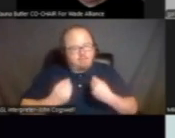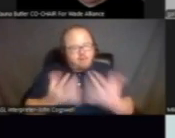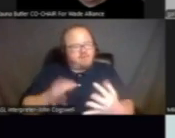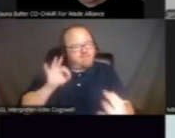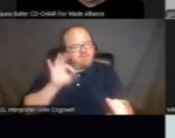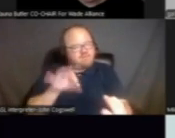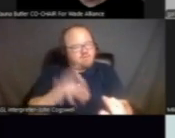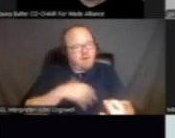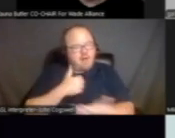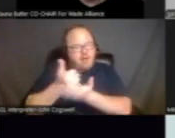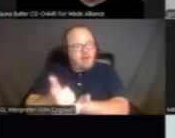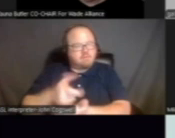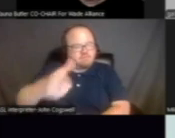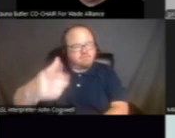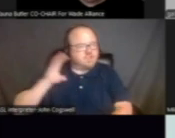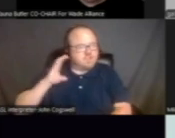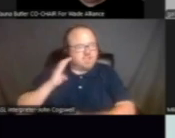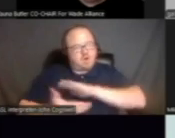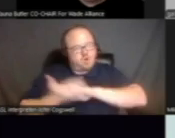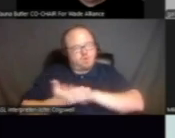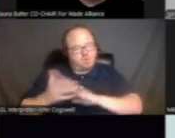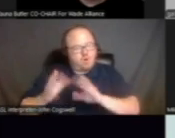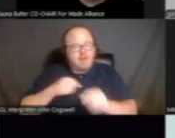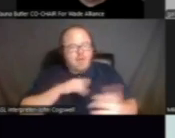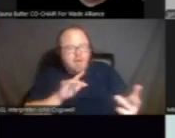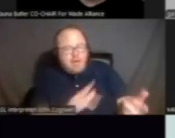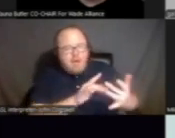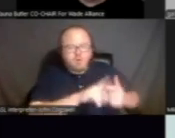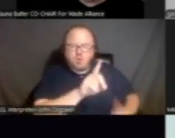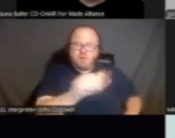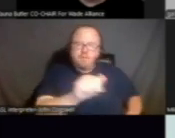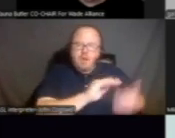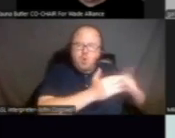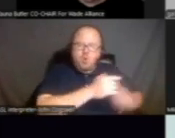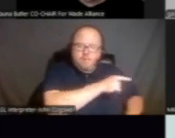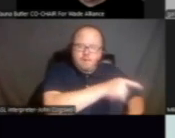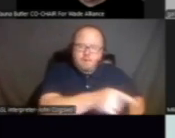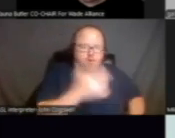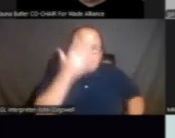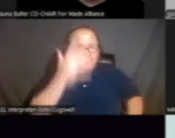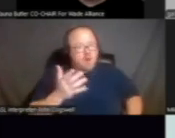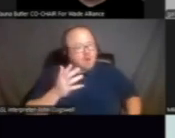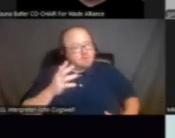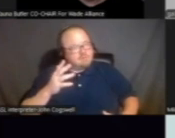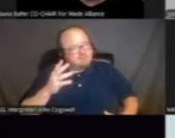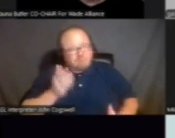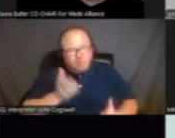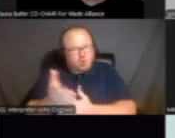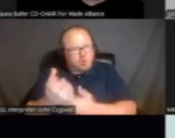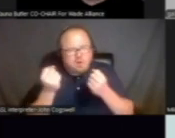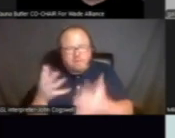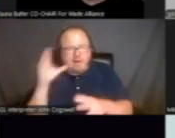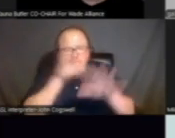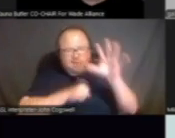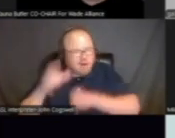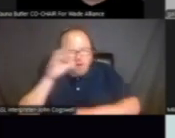the chair run meetings. I do outreach to disabled communities because after falling through so many cracks